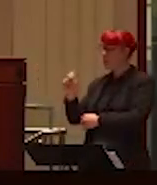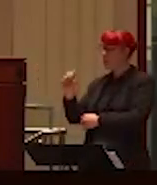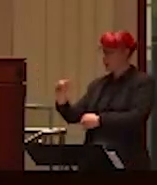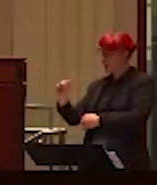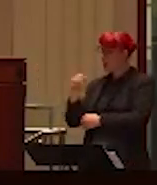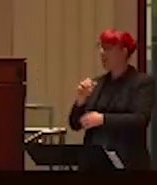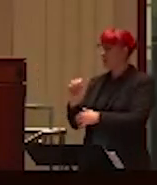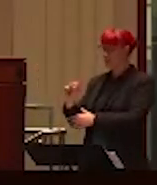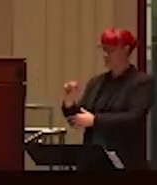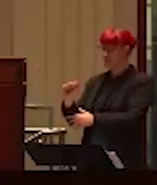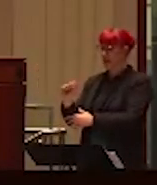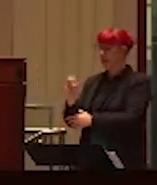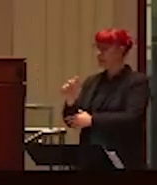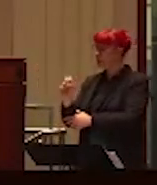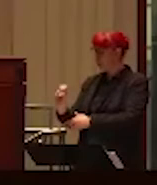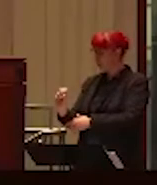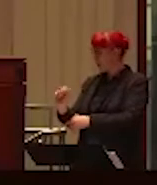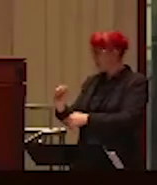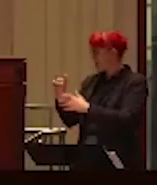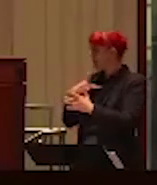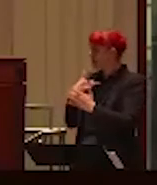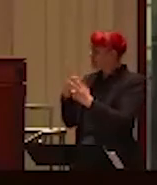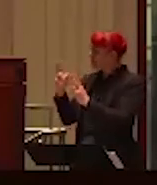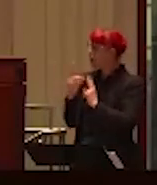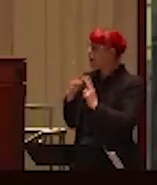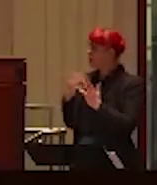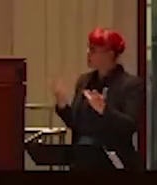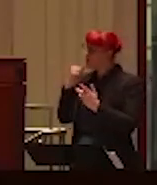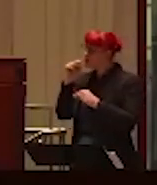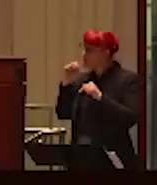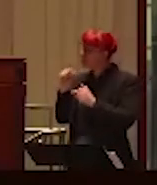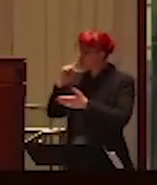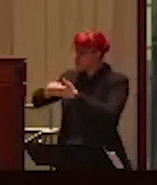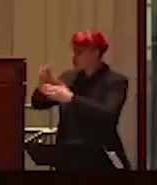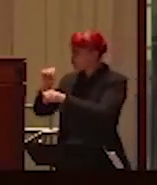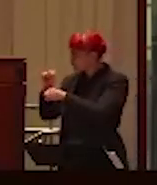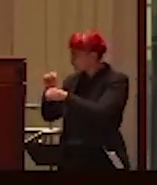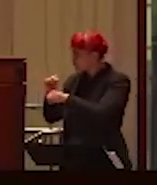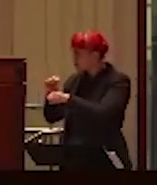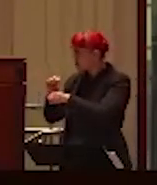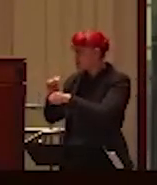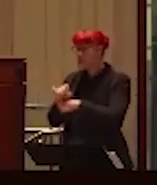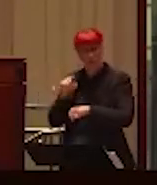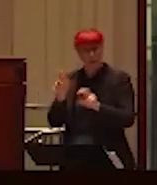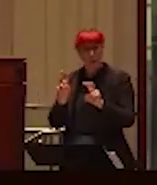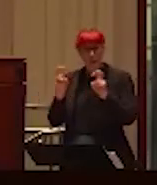an honor to be here for this prize, Sasha. Coming into this topic, I recognize that many